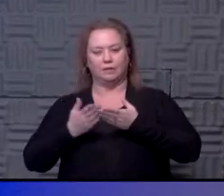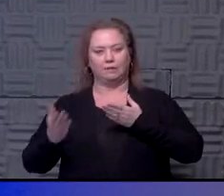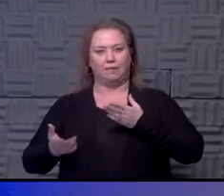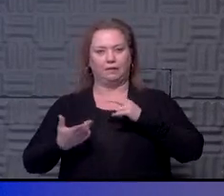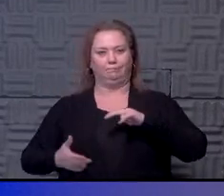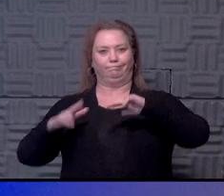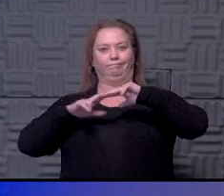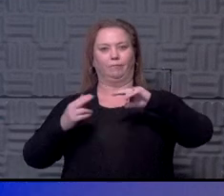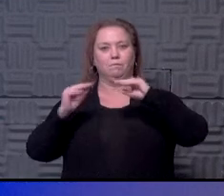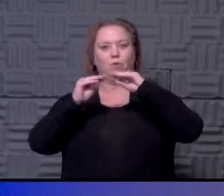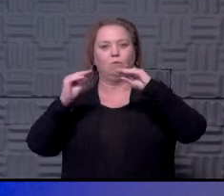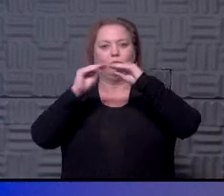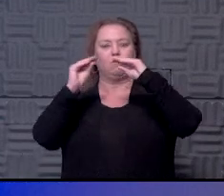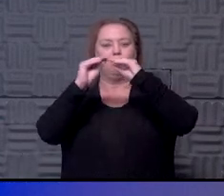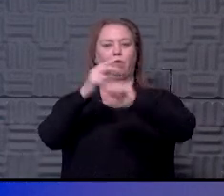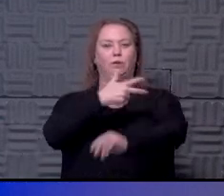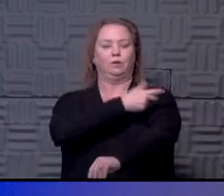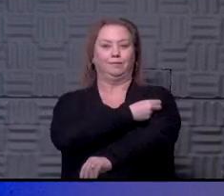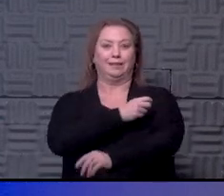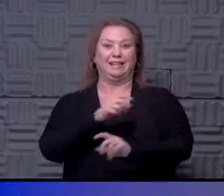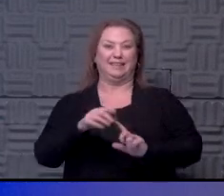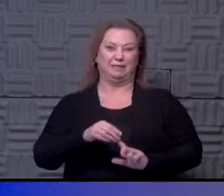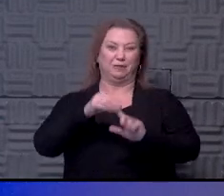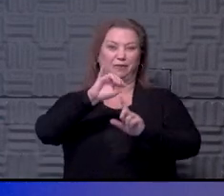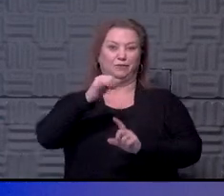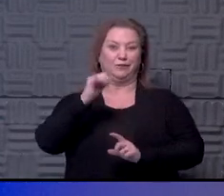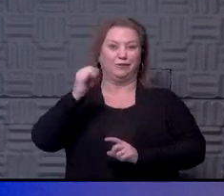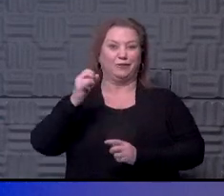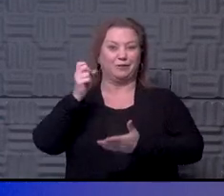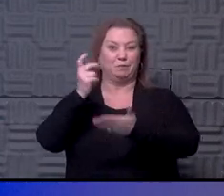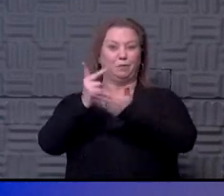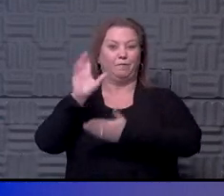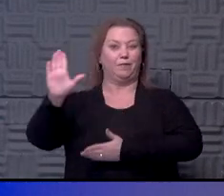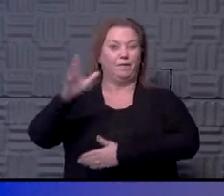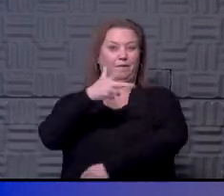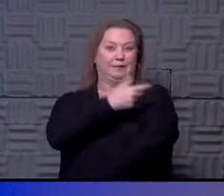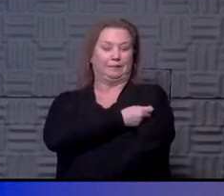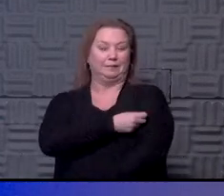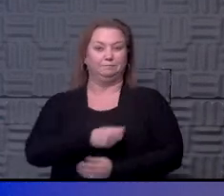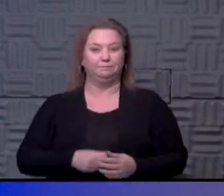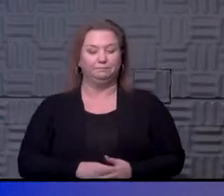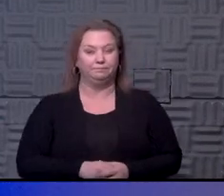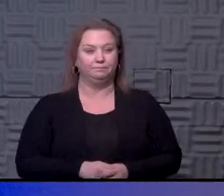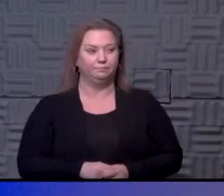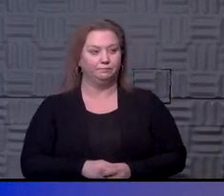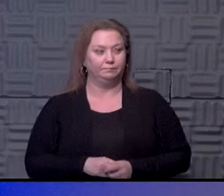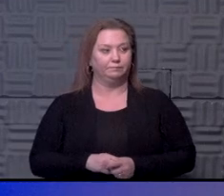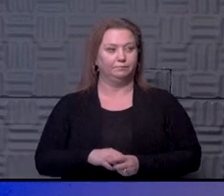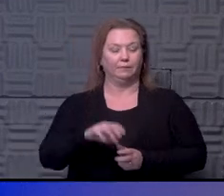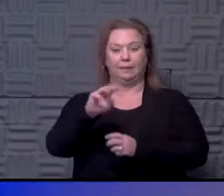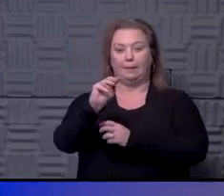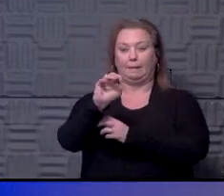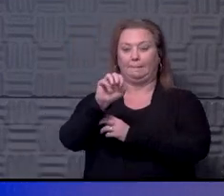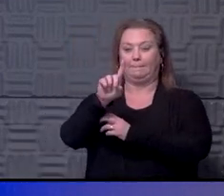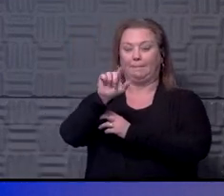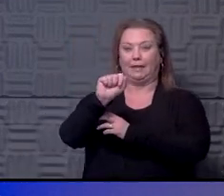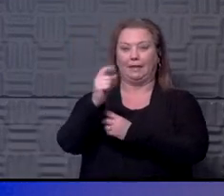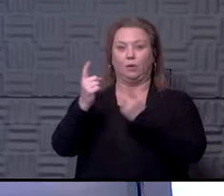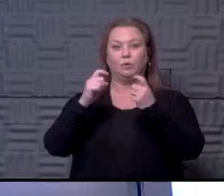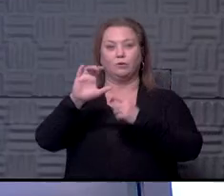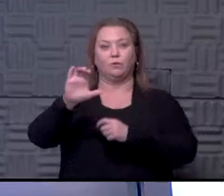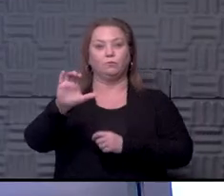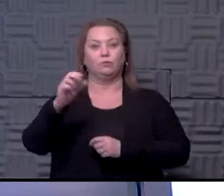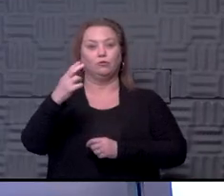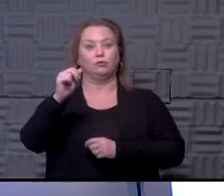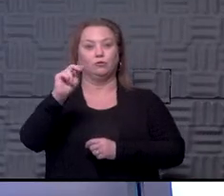increases, especially if J&J does get approved. That will help a lot. I have a media question that just came in from Channel